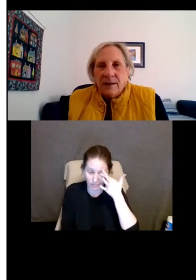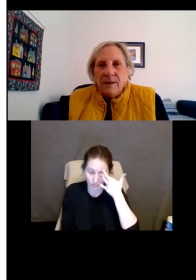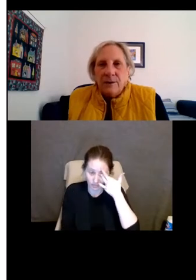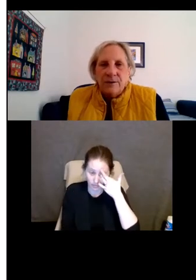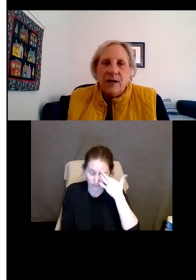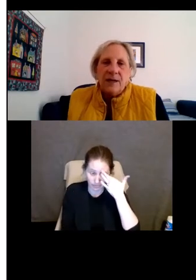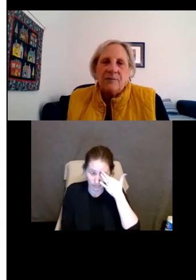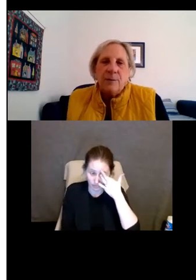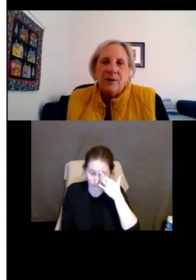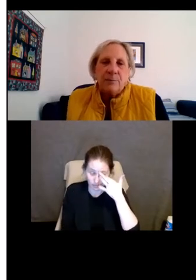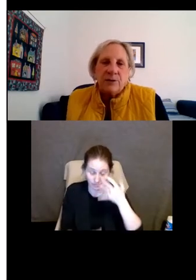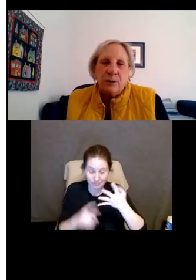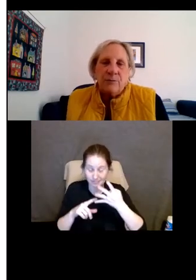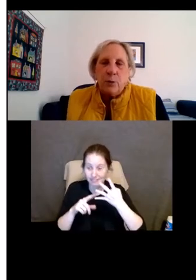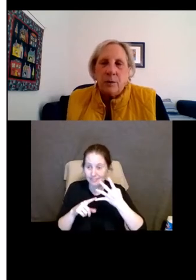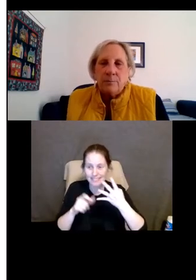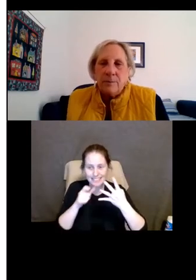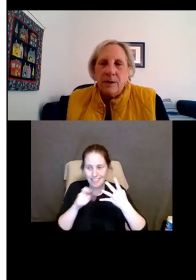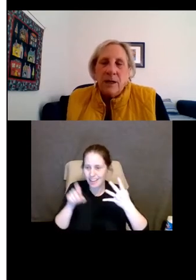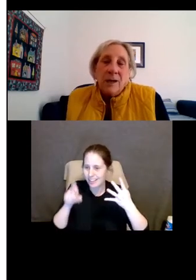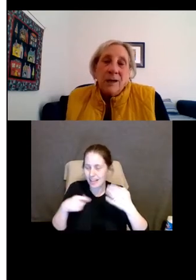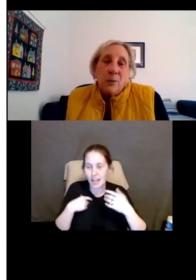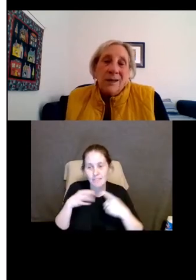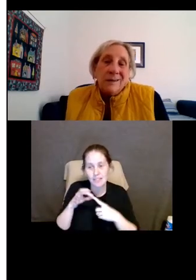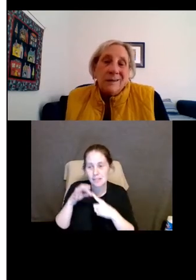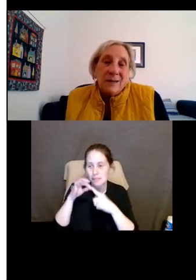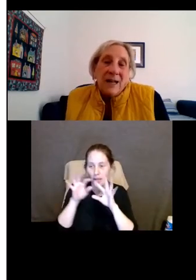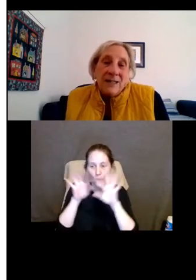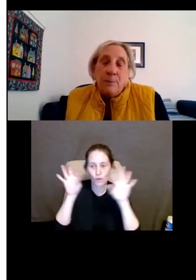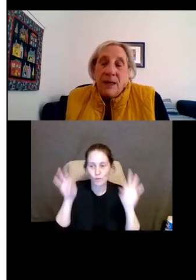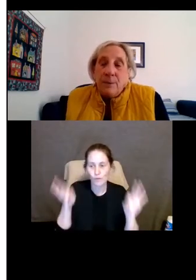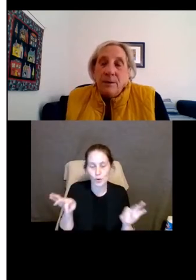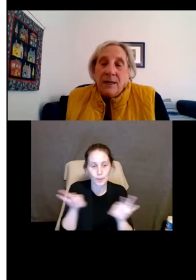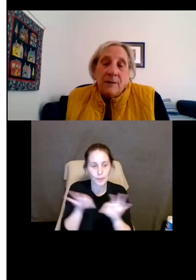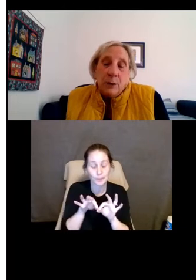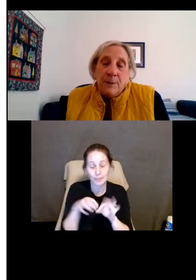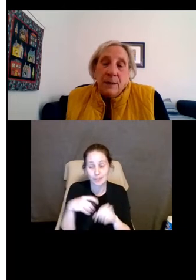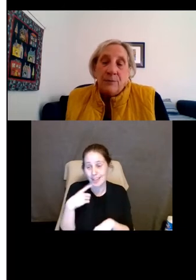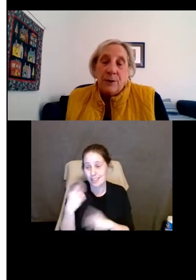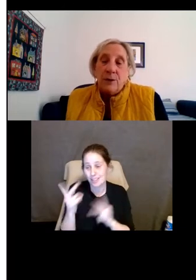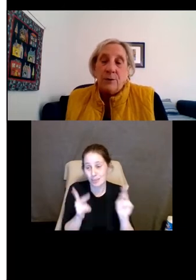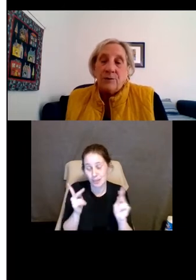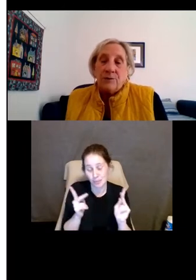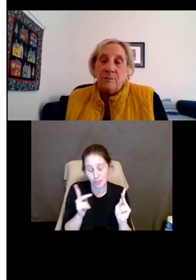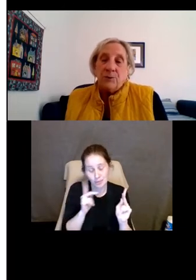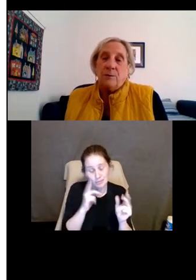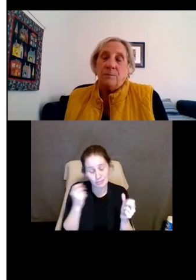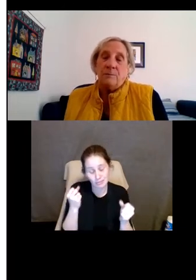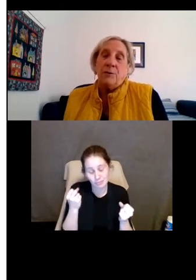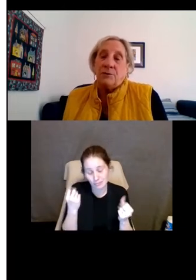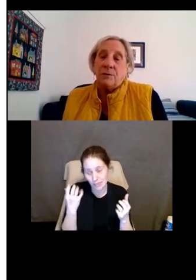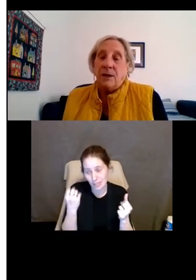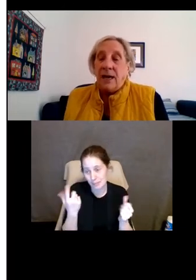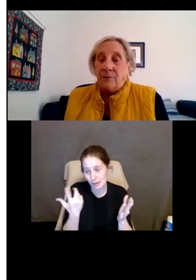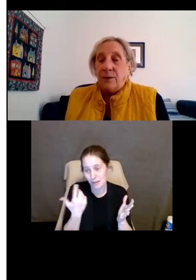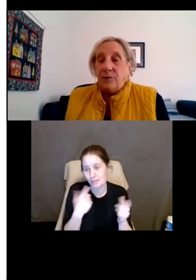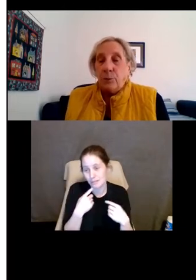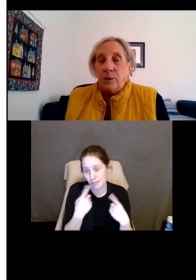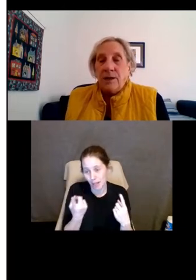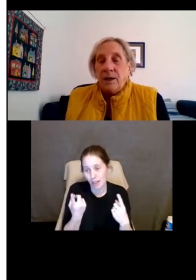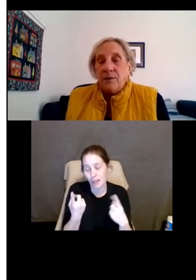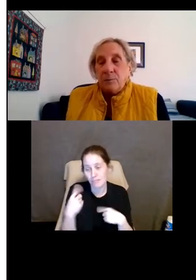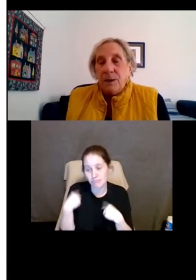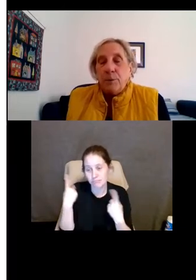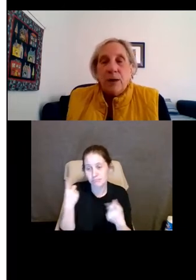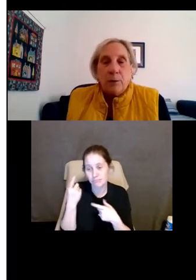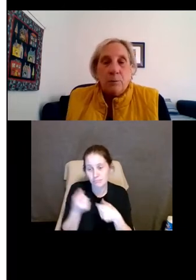And finally, there does not have to be a special form. I tell people, and I've told people for years, I'm sure most advocates